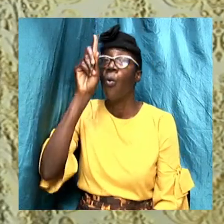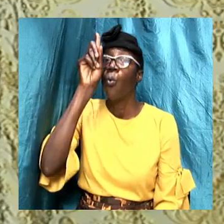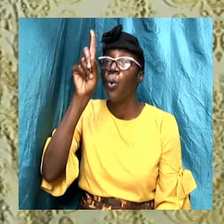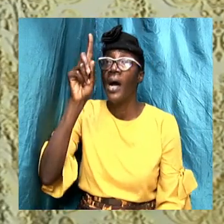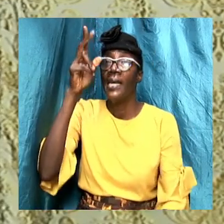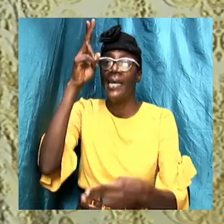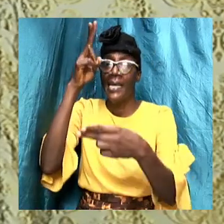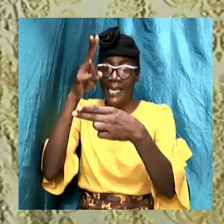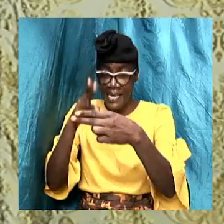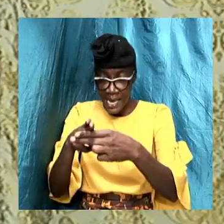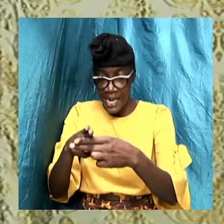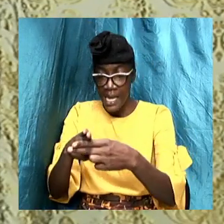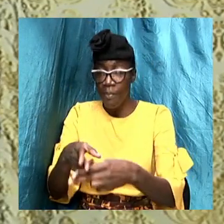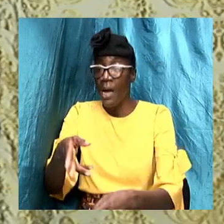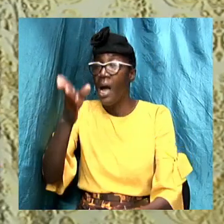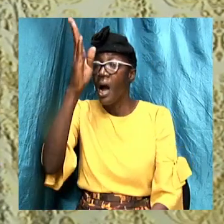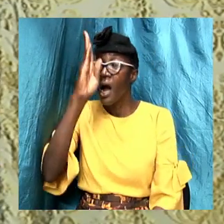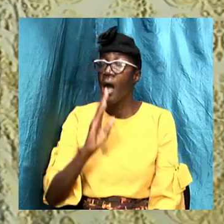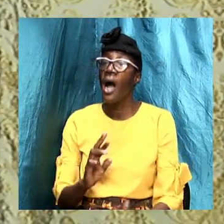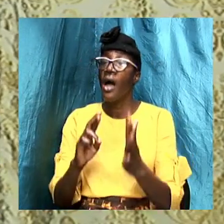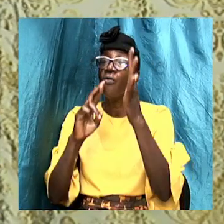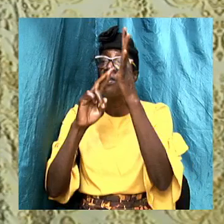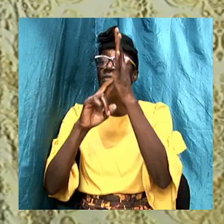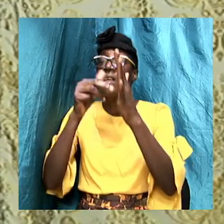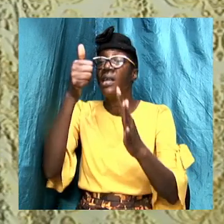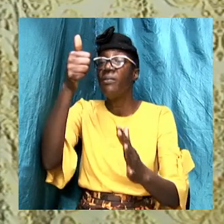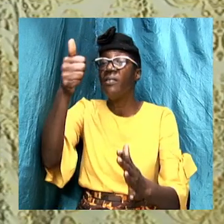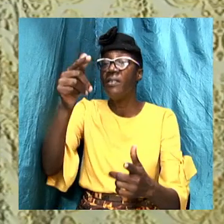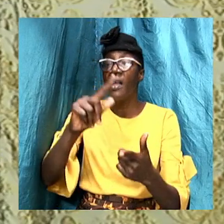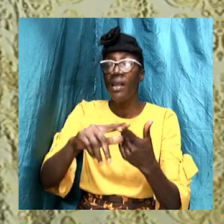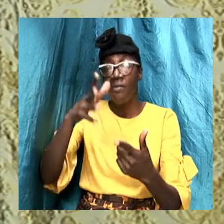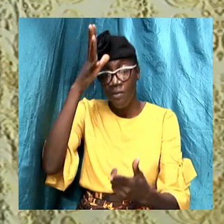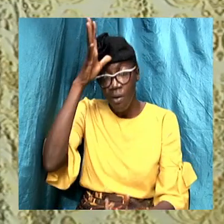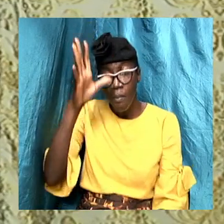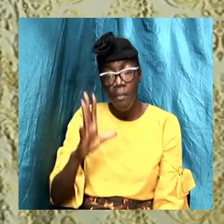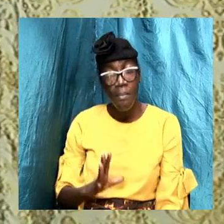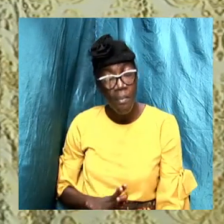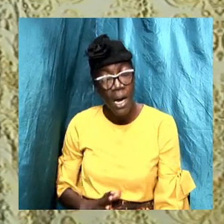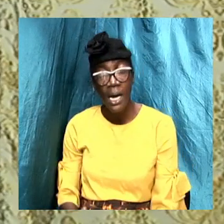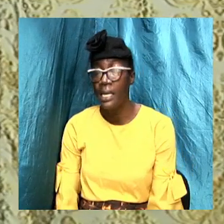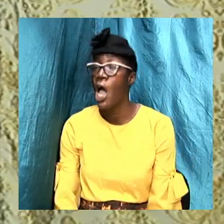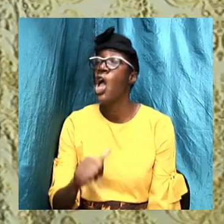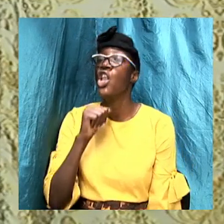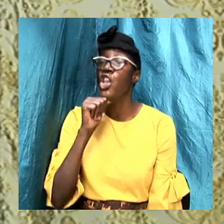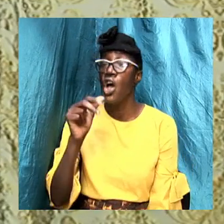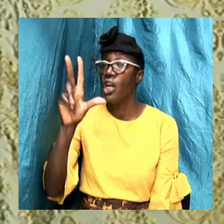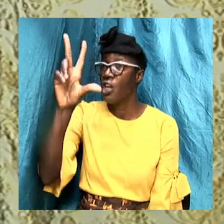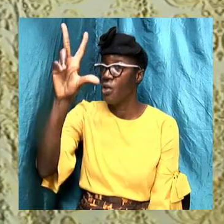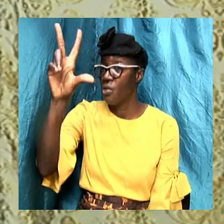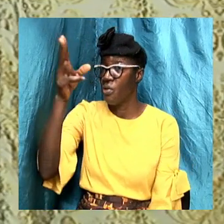by which God revealed himself to mankind not three names